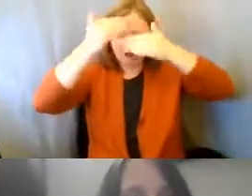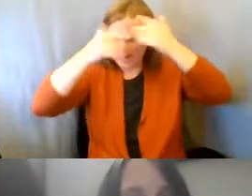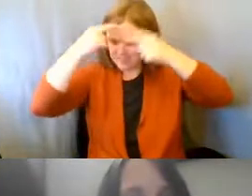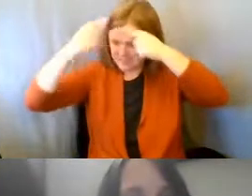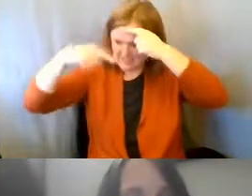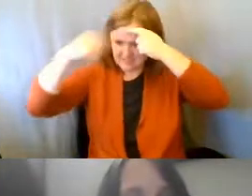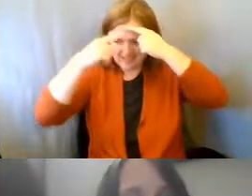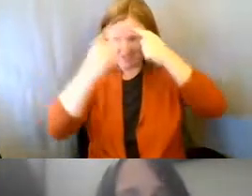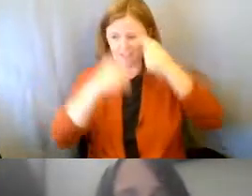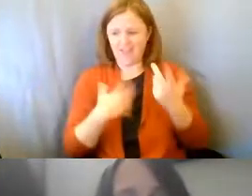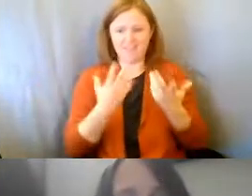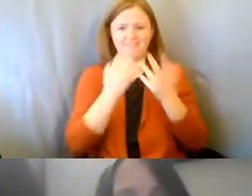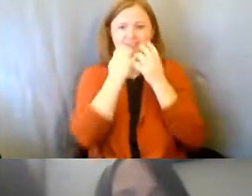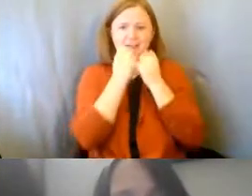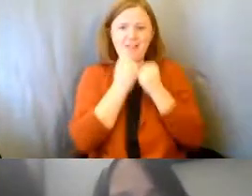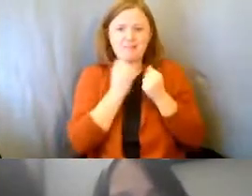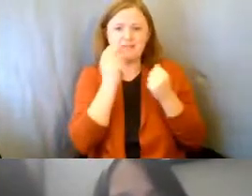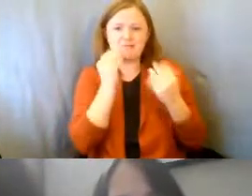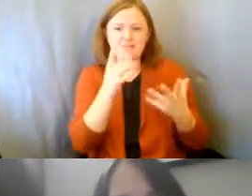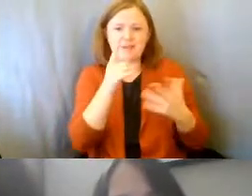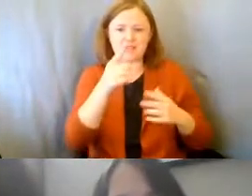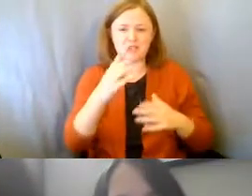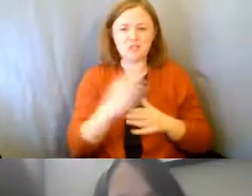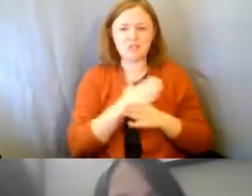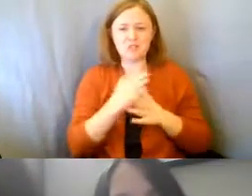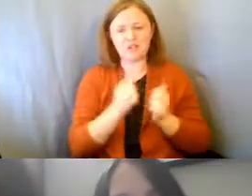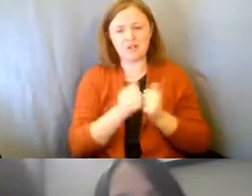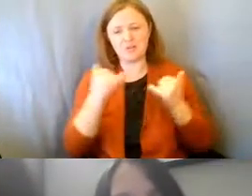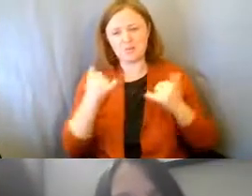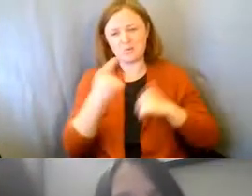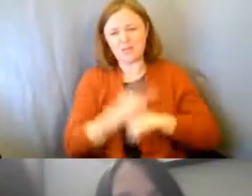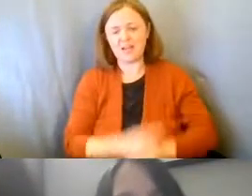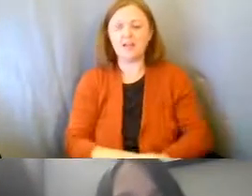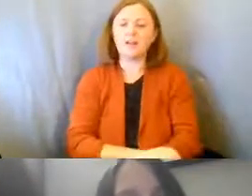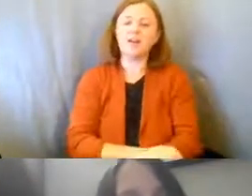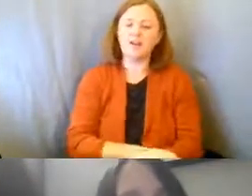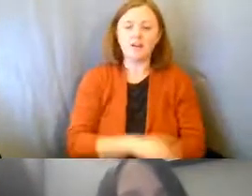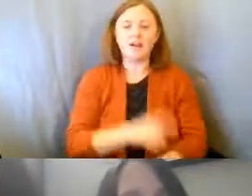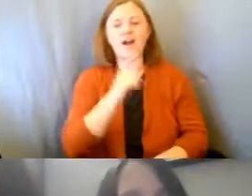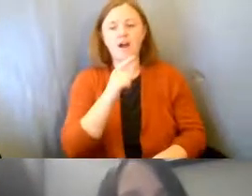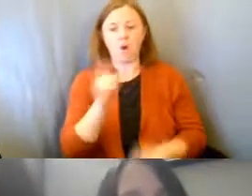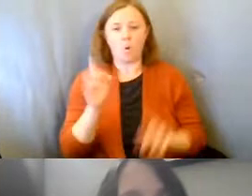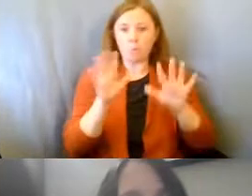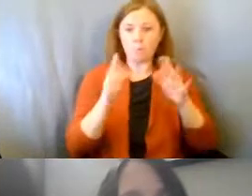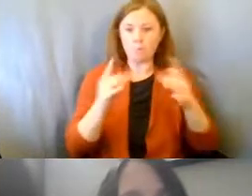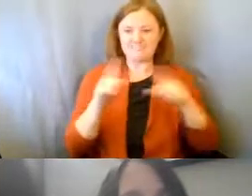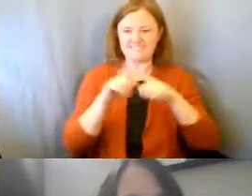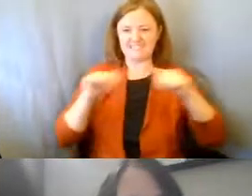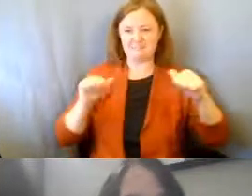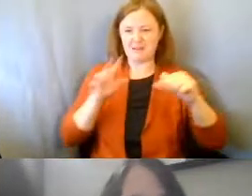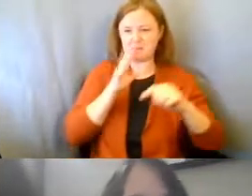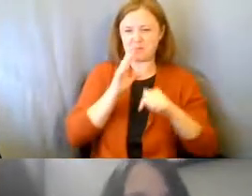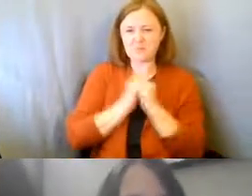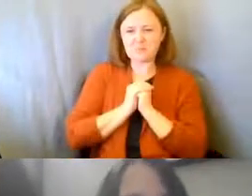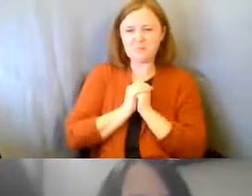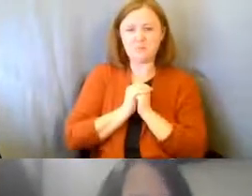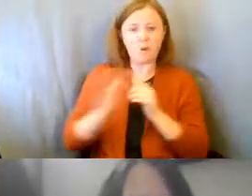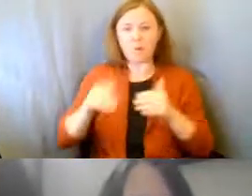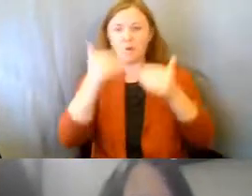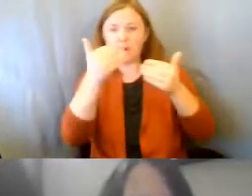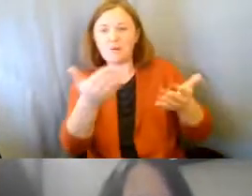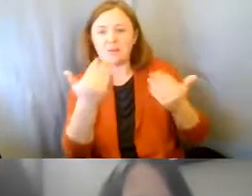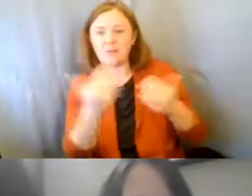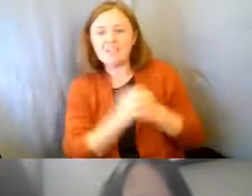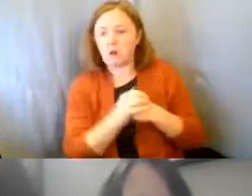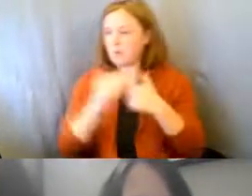valuable information that you shared. Well, I just... that someone... Oh, go ahead.